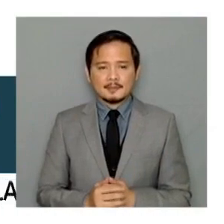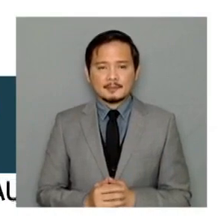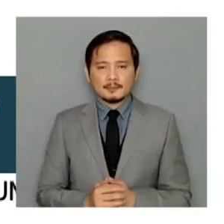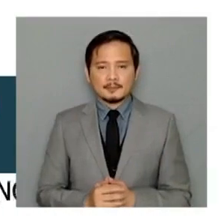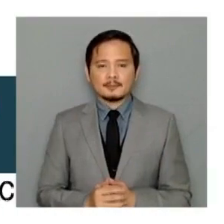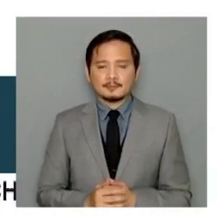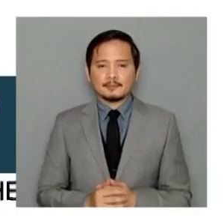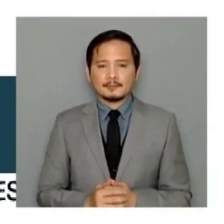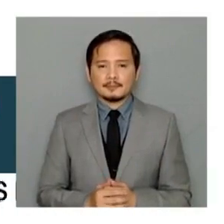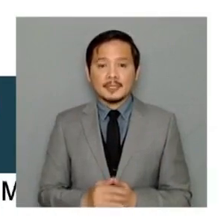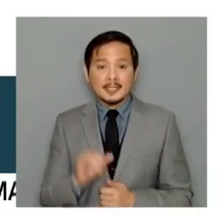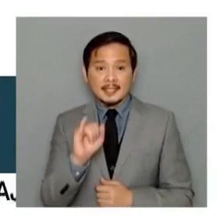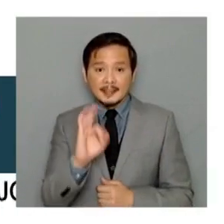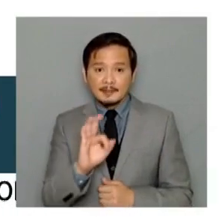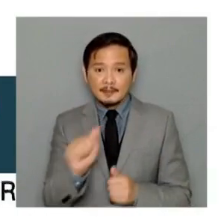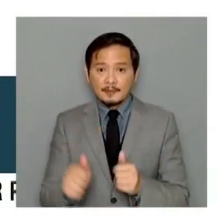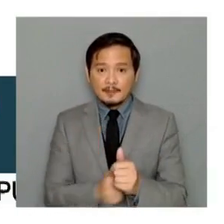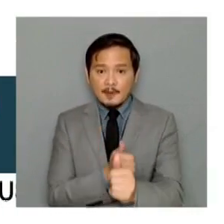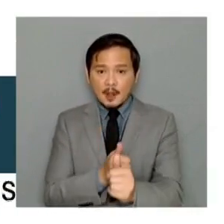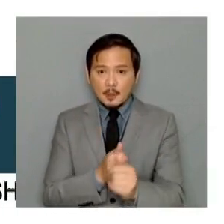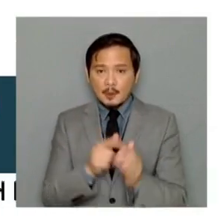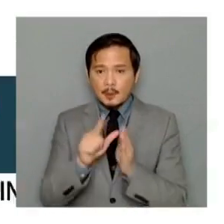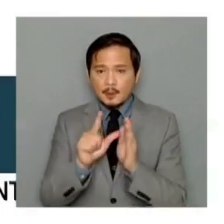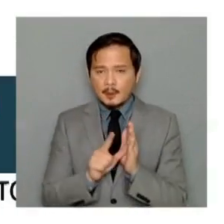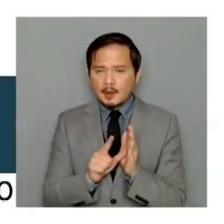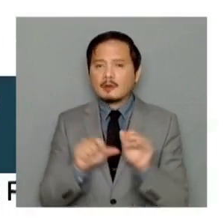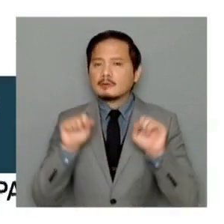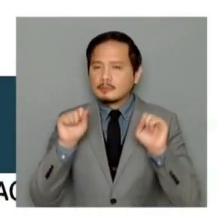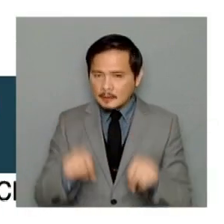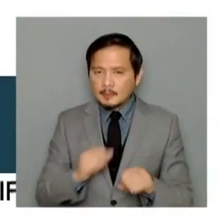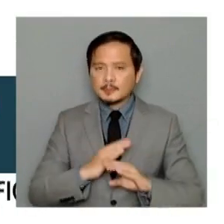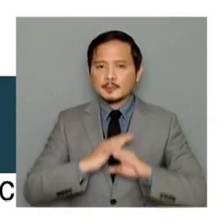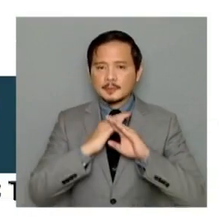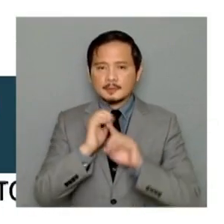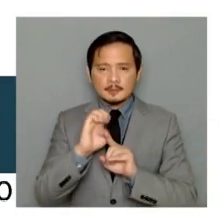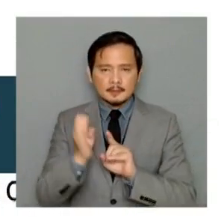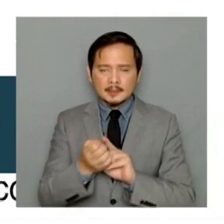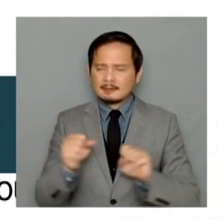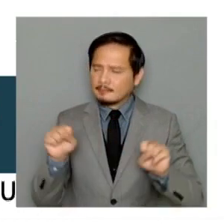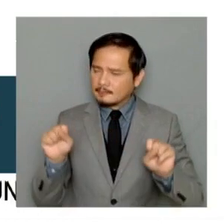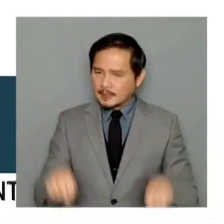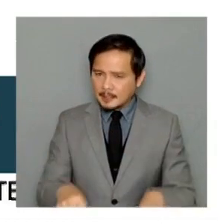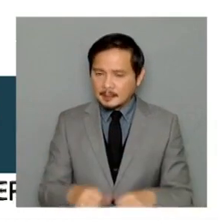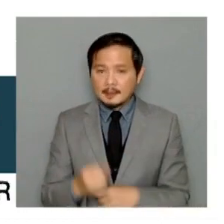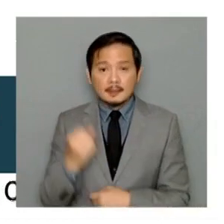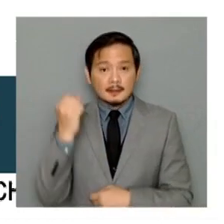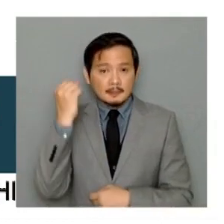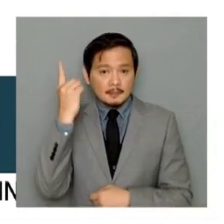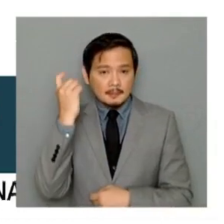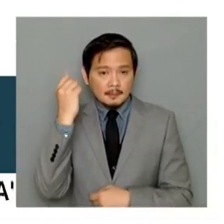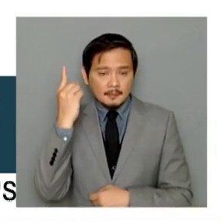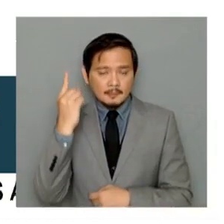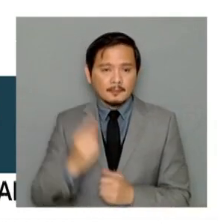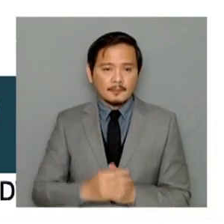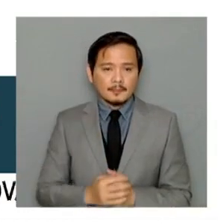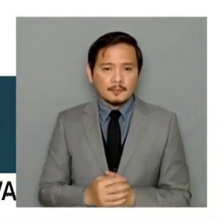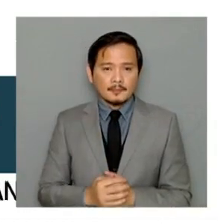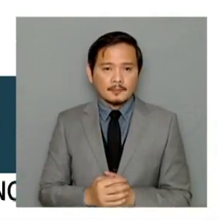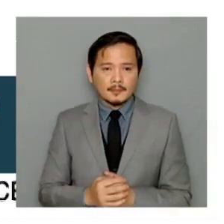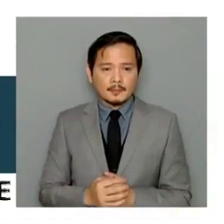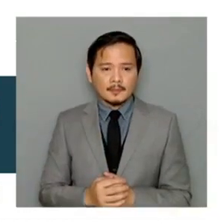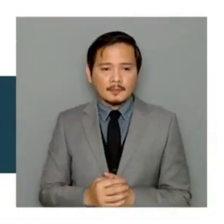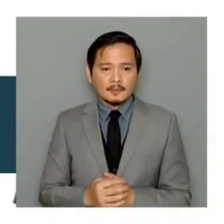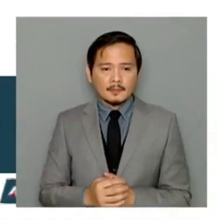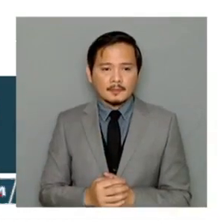the laws, we will be able to protect our environment. The thing is, it is the people who are